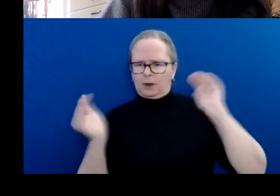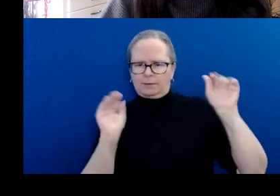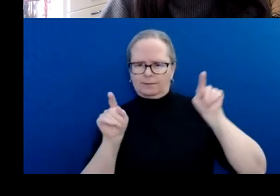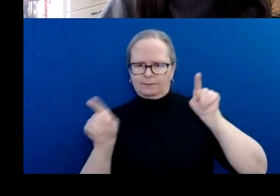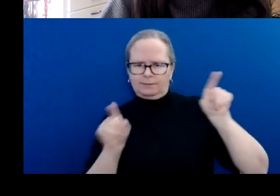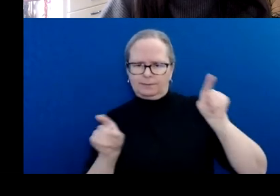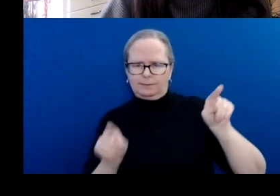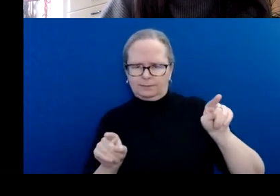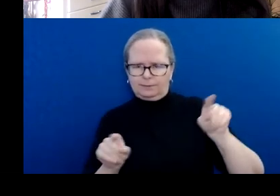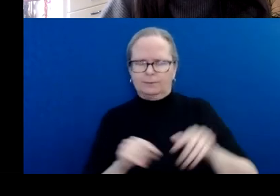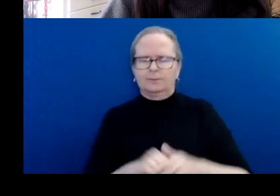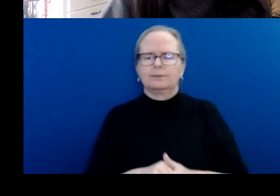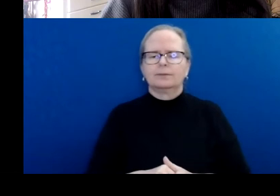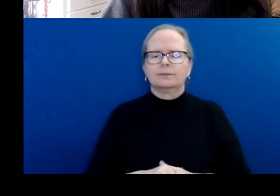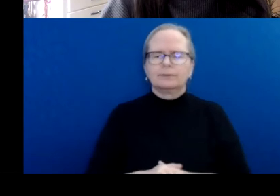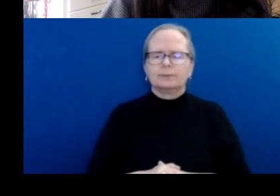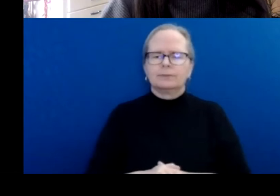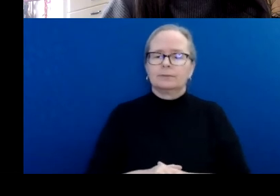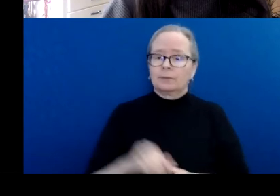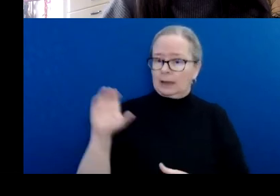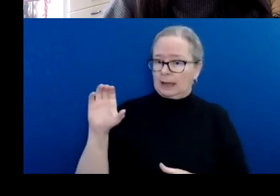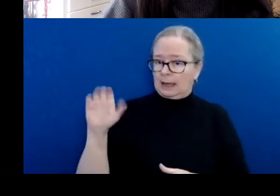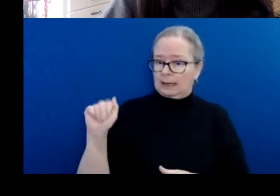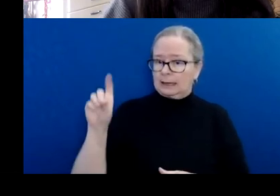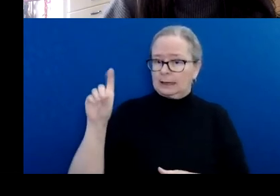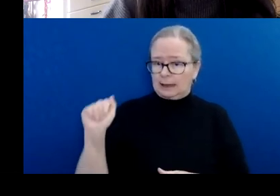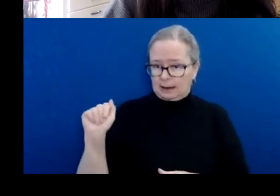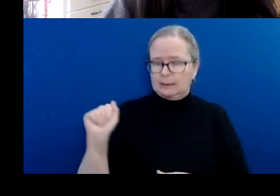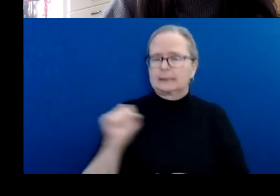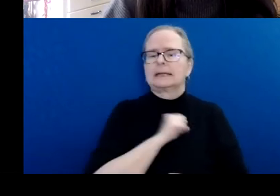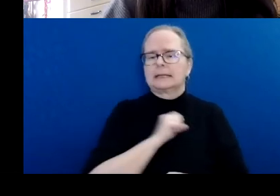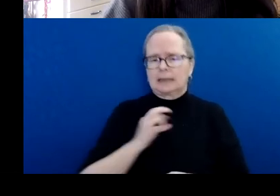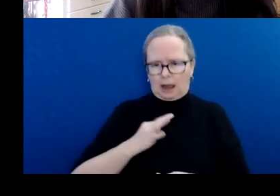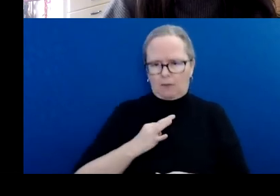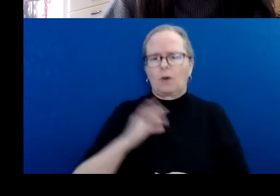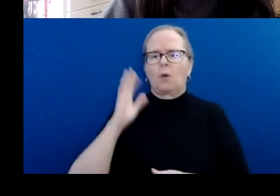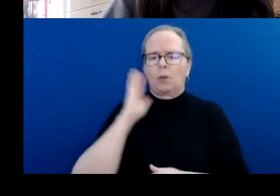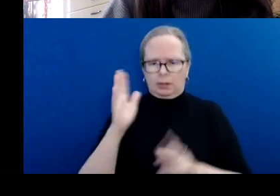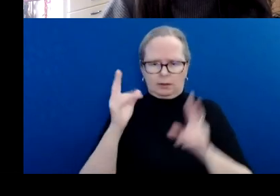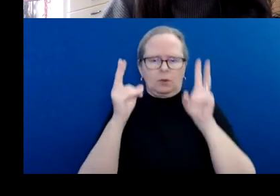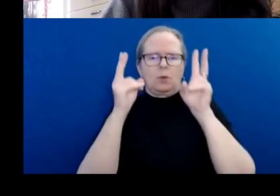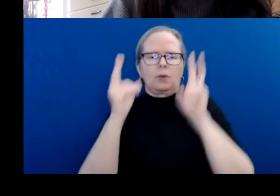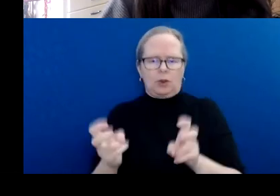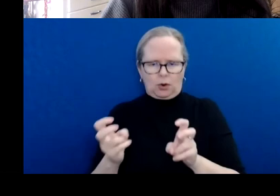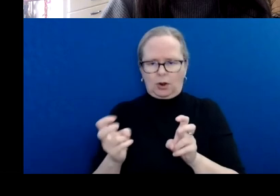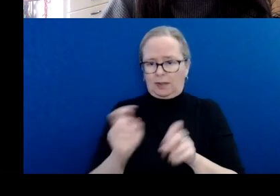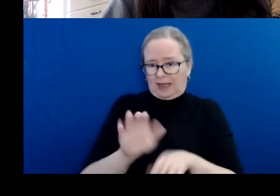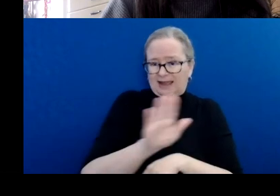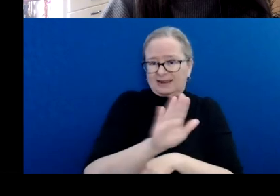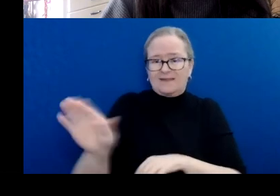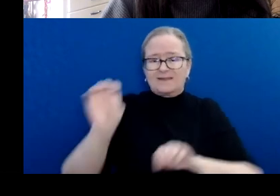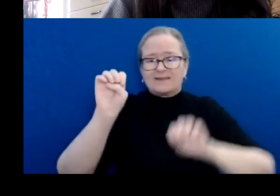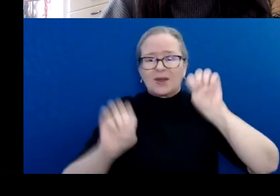CADA staff will download assessor evaluations into a score sheet for the committee to review their overall